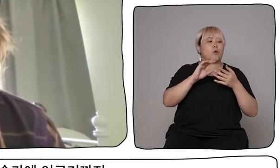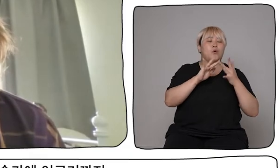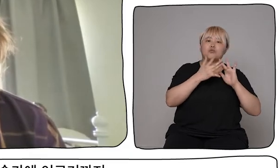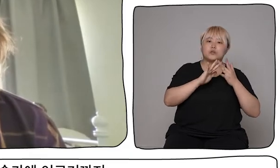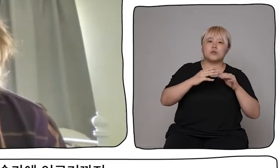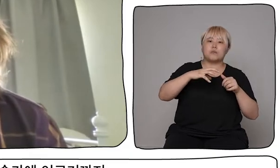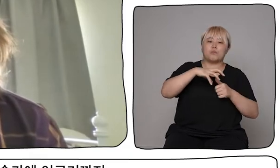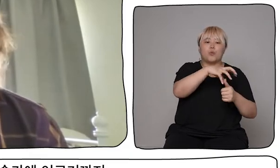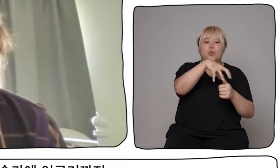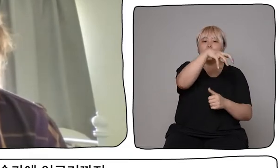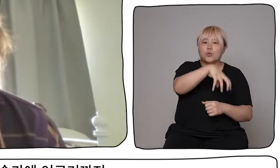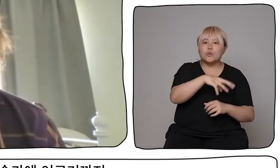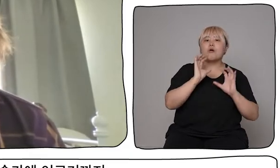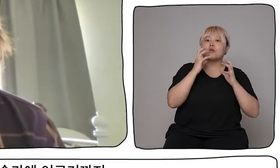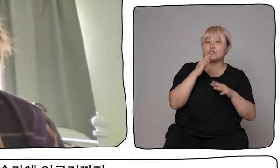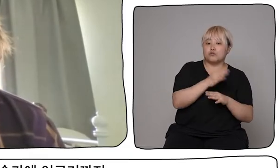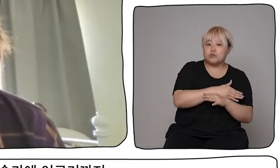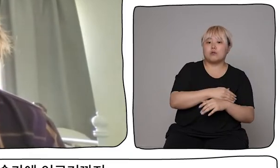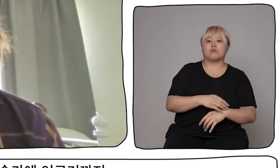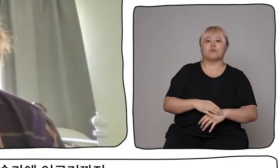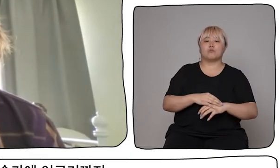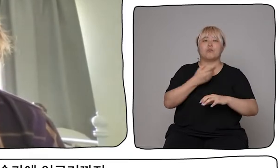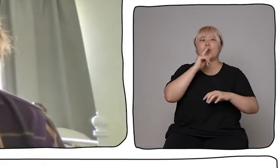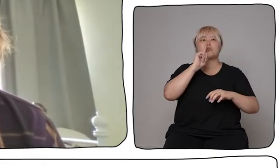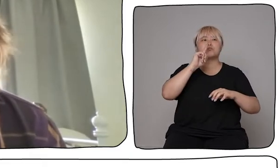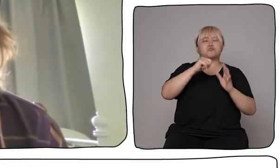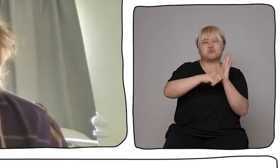to international artists on a global scale.